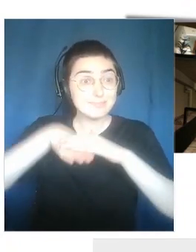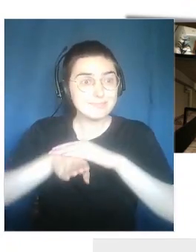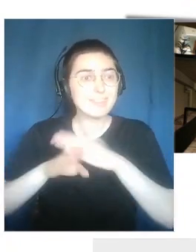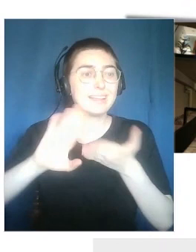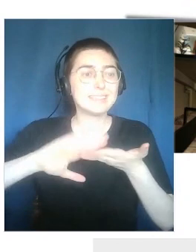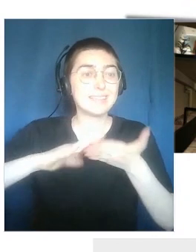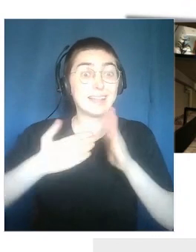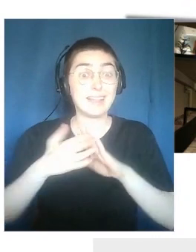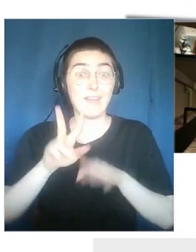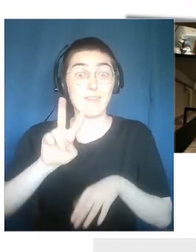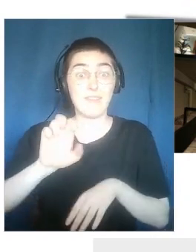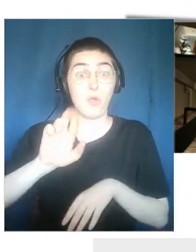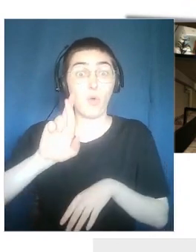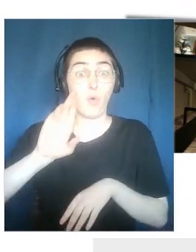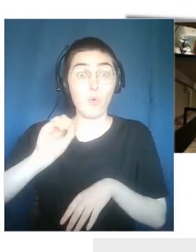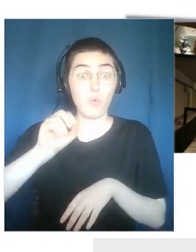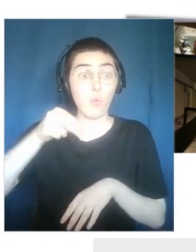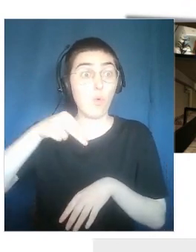in Verona.